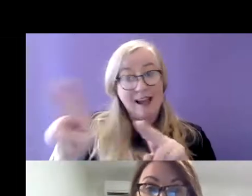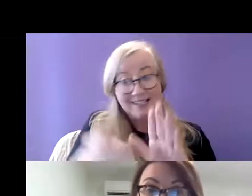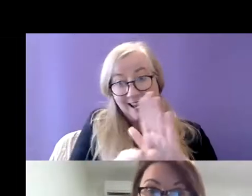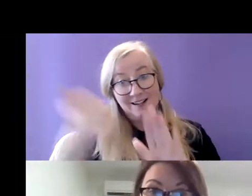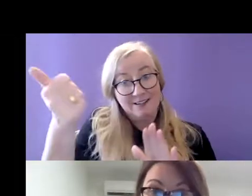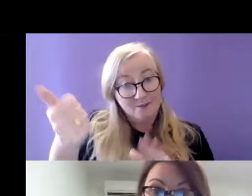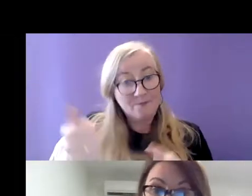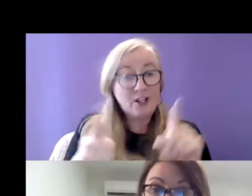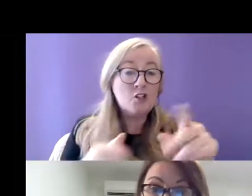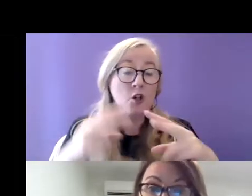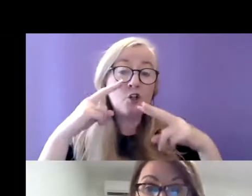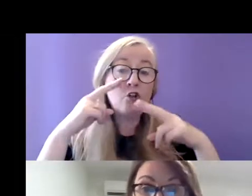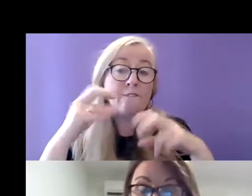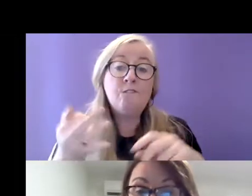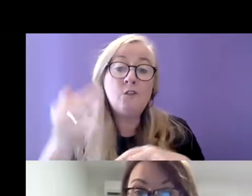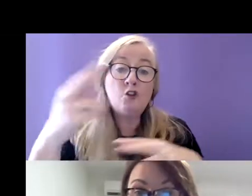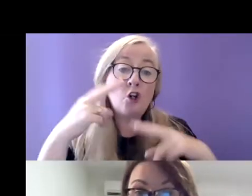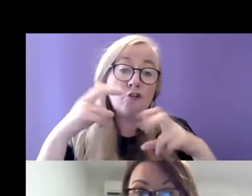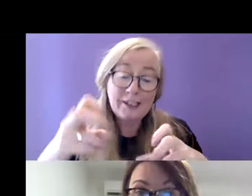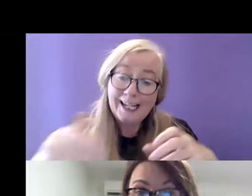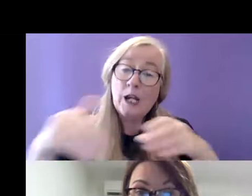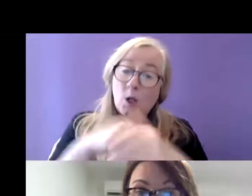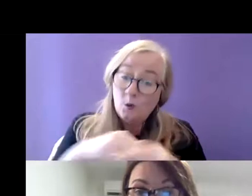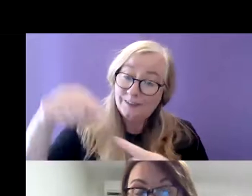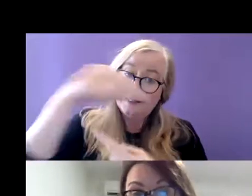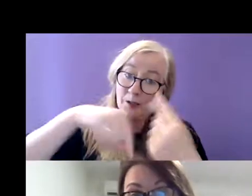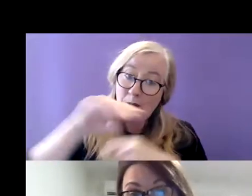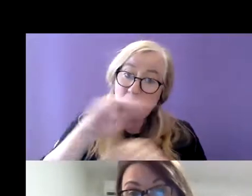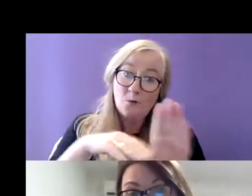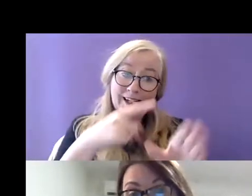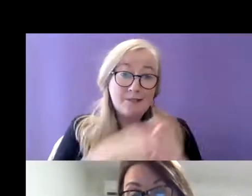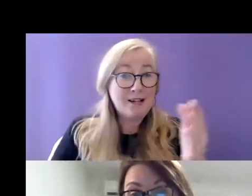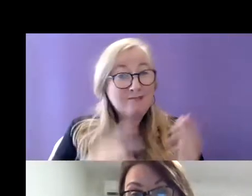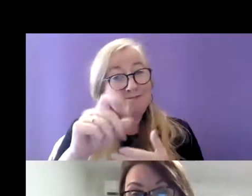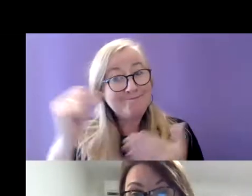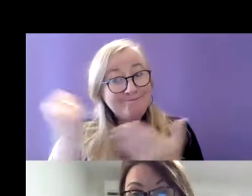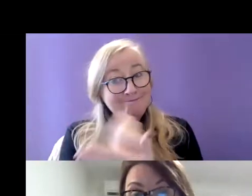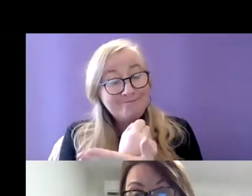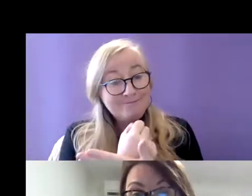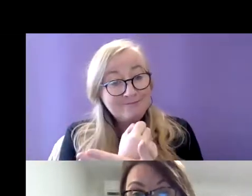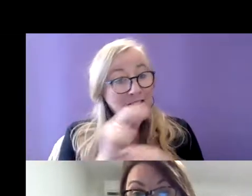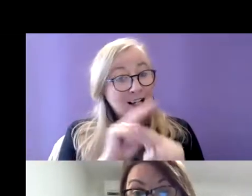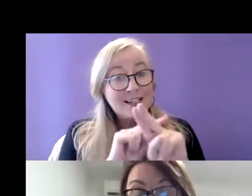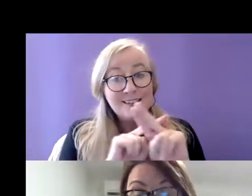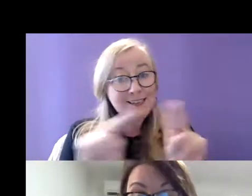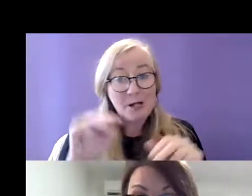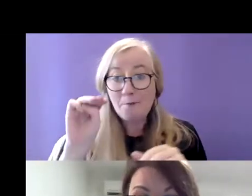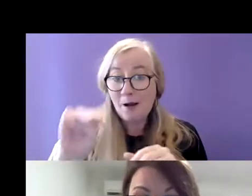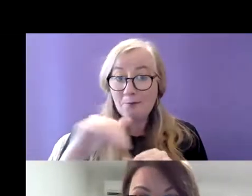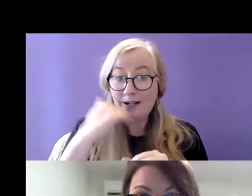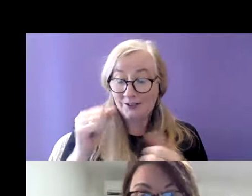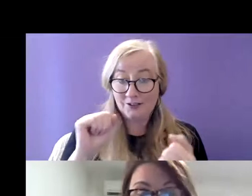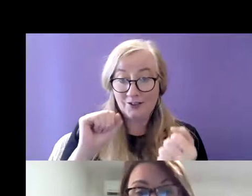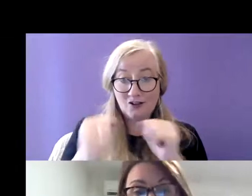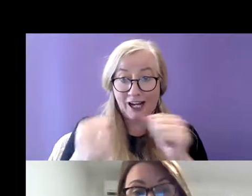research should include the voice of those of more profound levels of disability which unfortunately was not possible due to the change in research